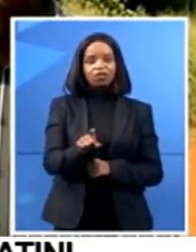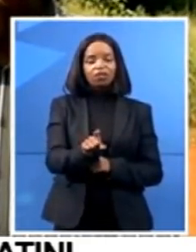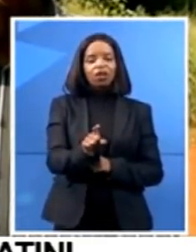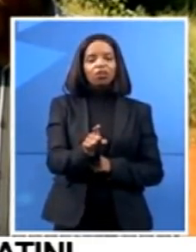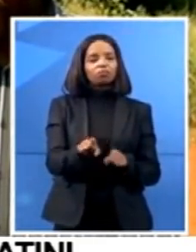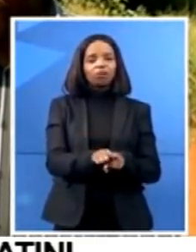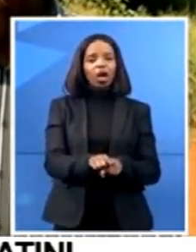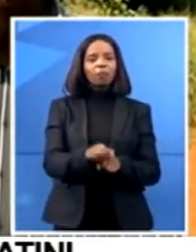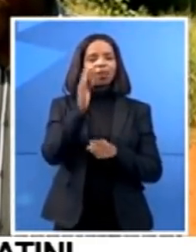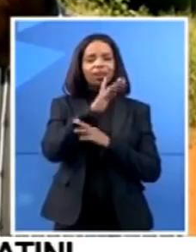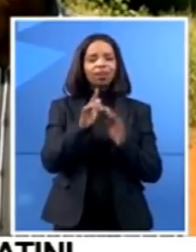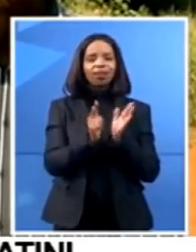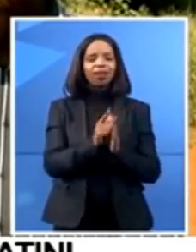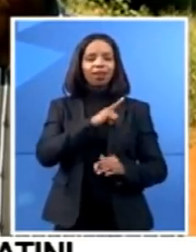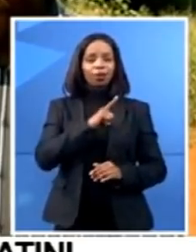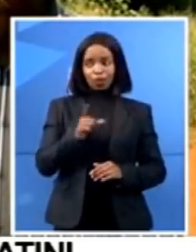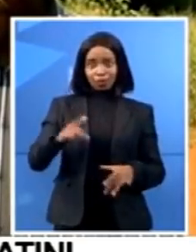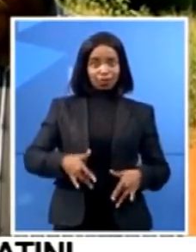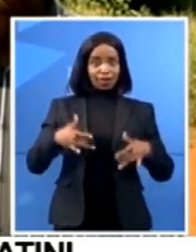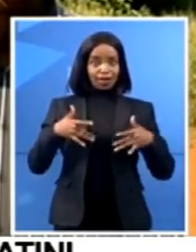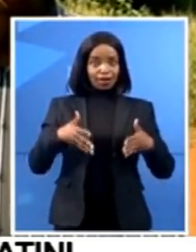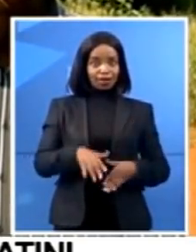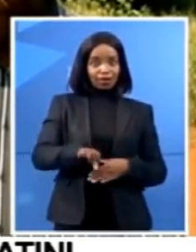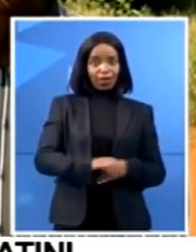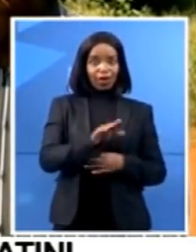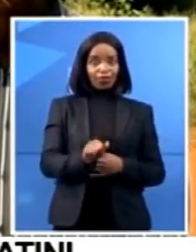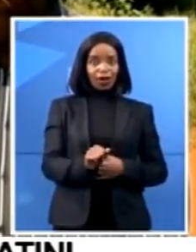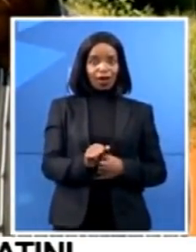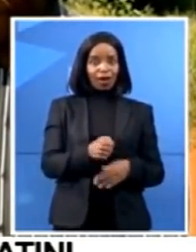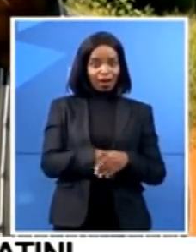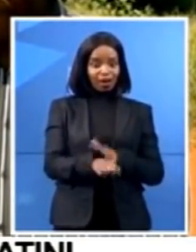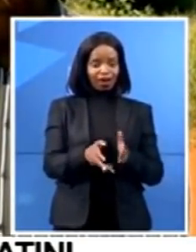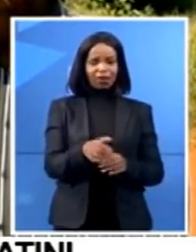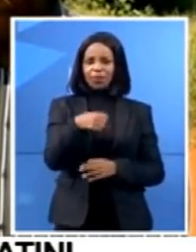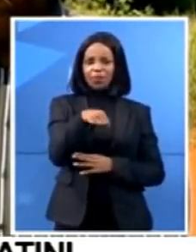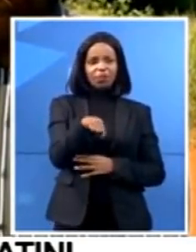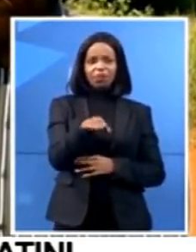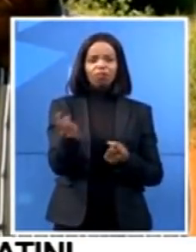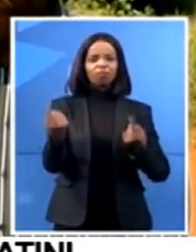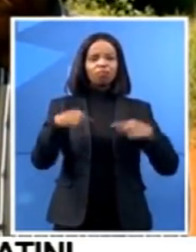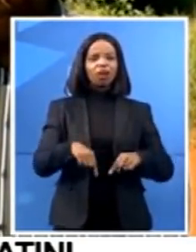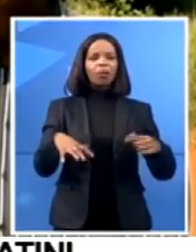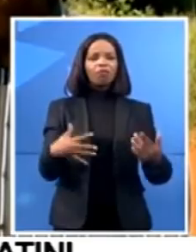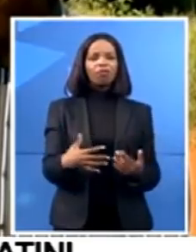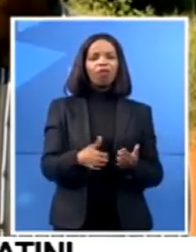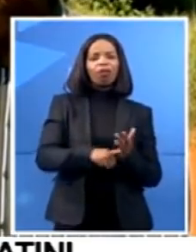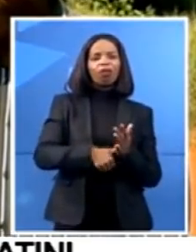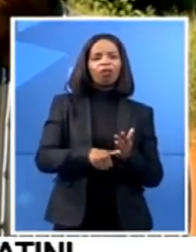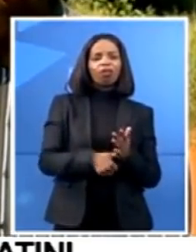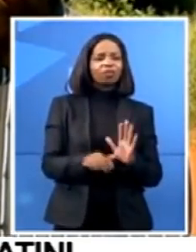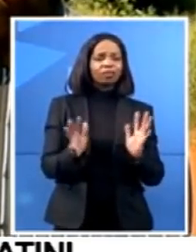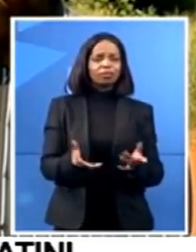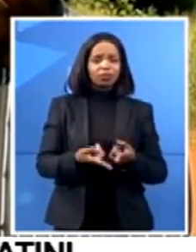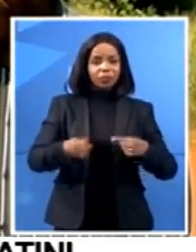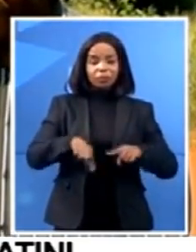They're coming here to get the social grant. And this is what they use almost every day. We've seen people running around here far from the distance